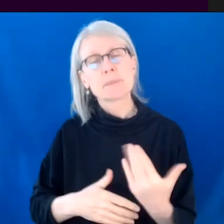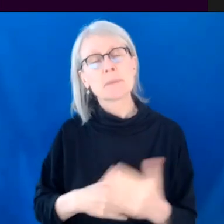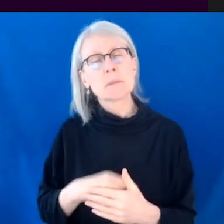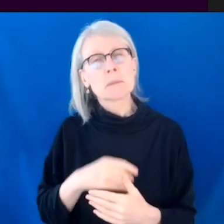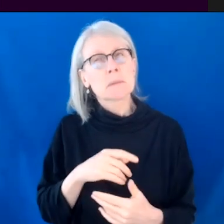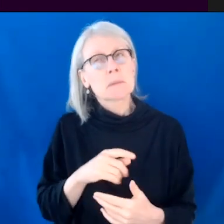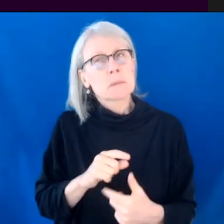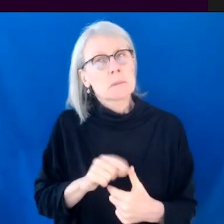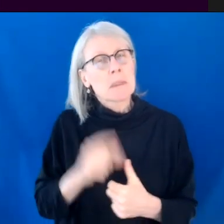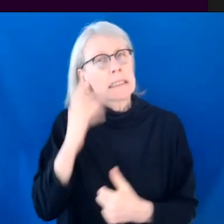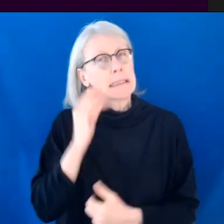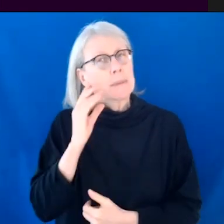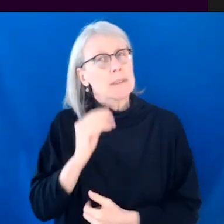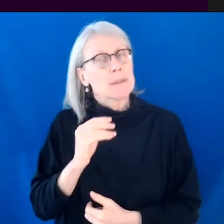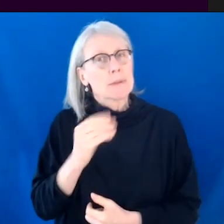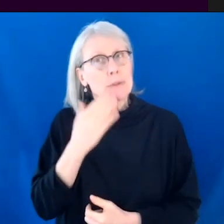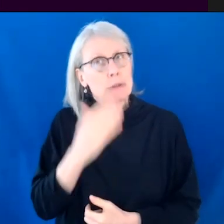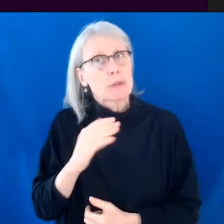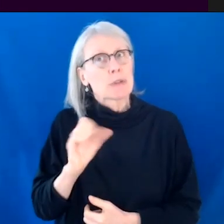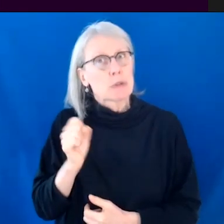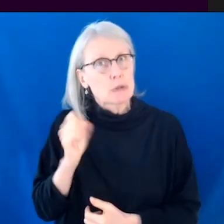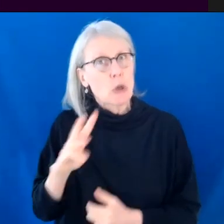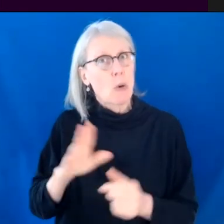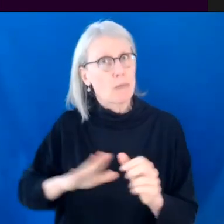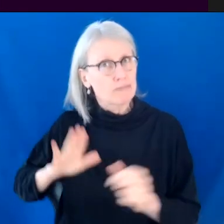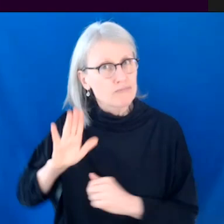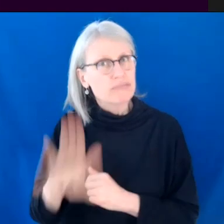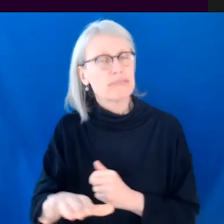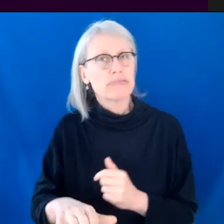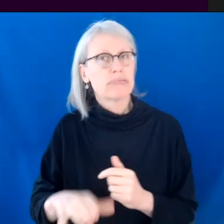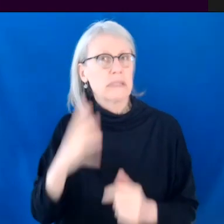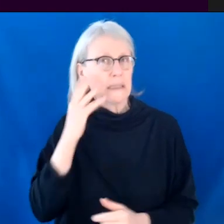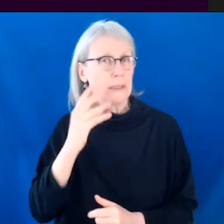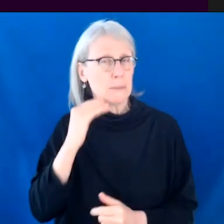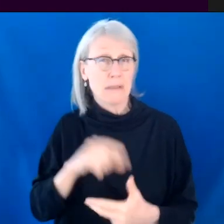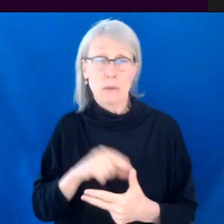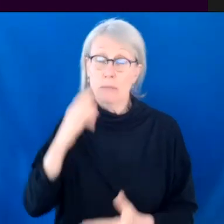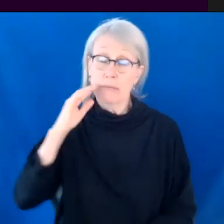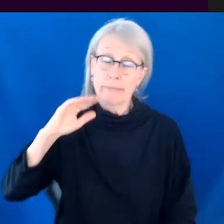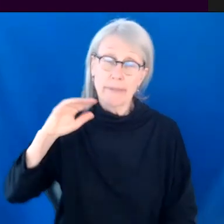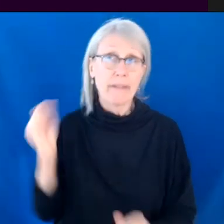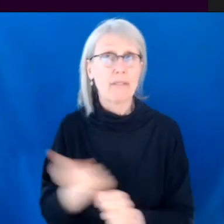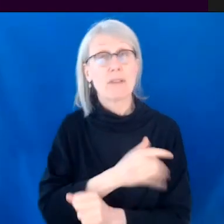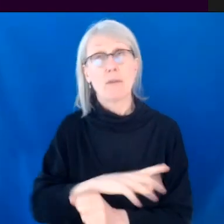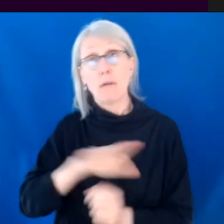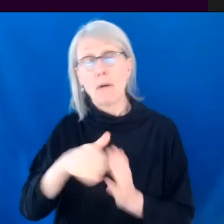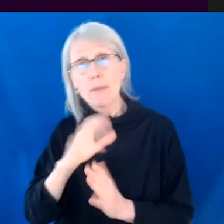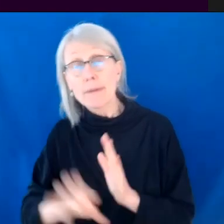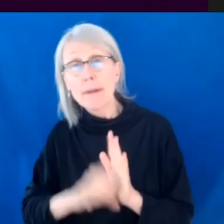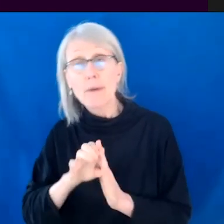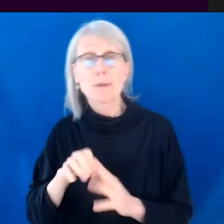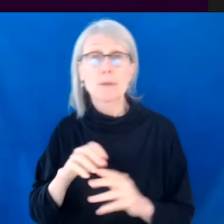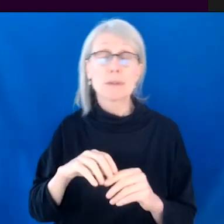great first show runner gig because I knew the show so well. I knew the voices so well. I